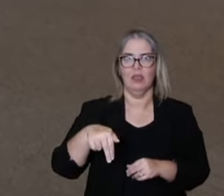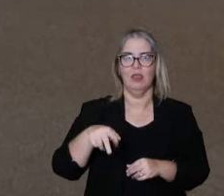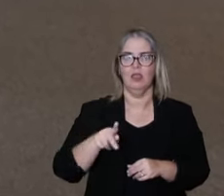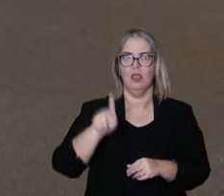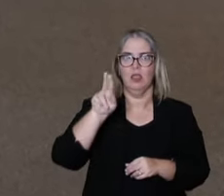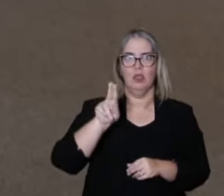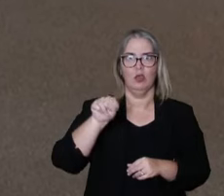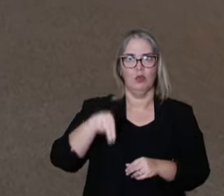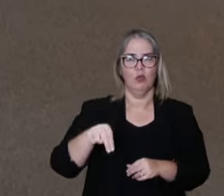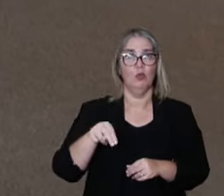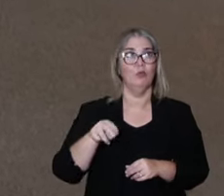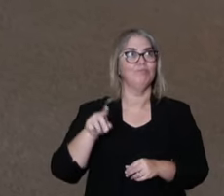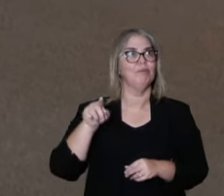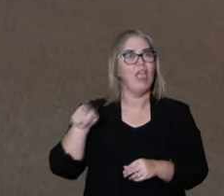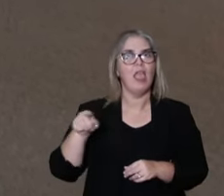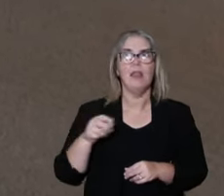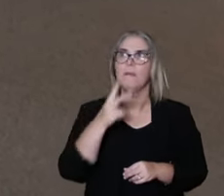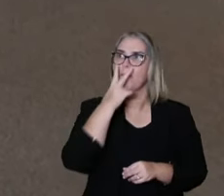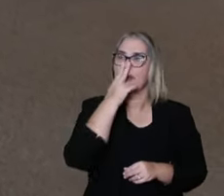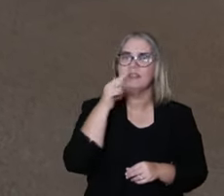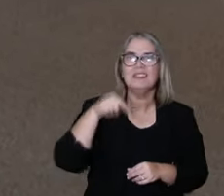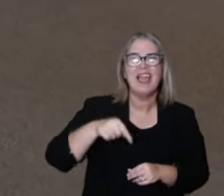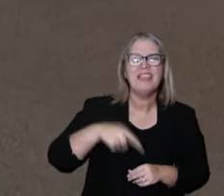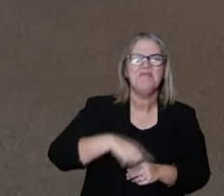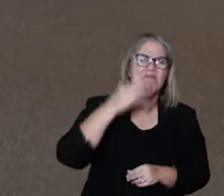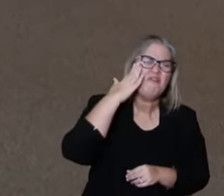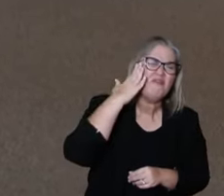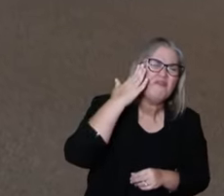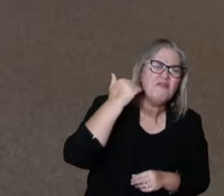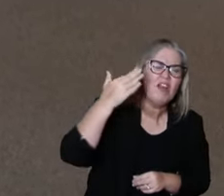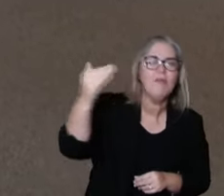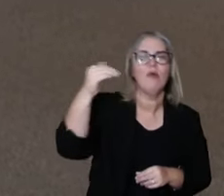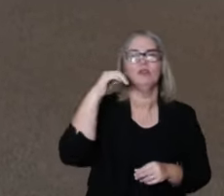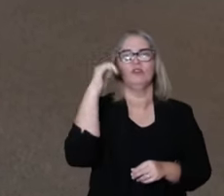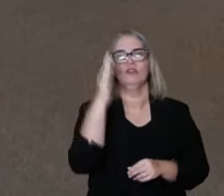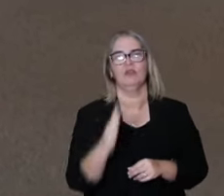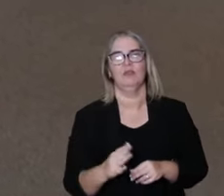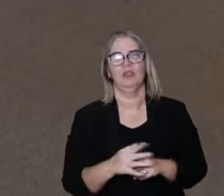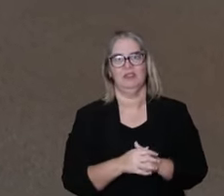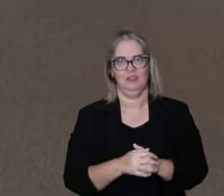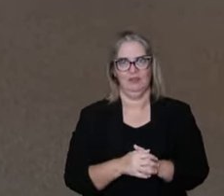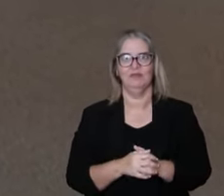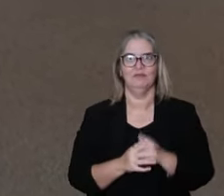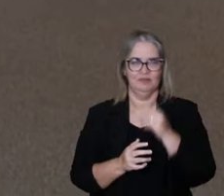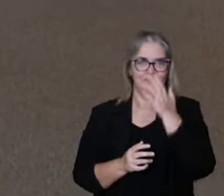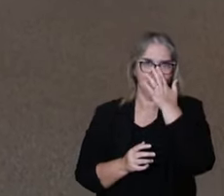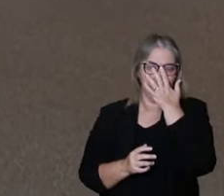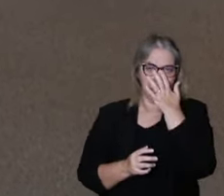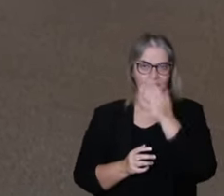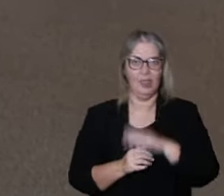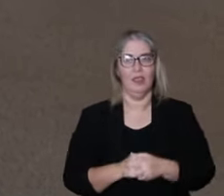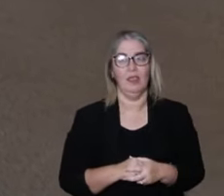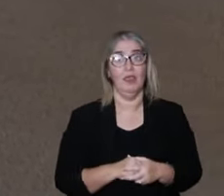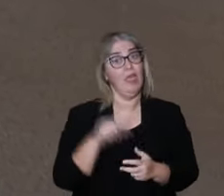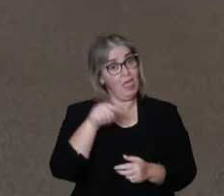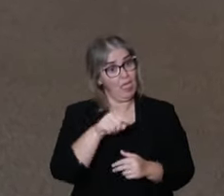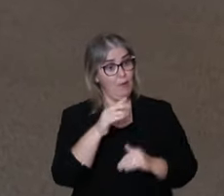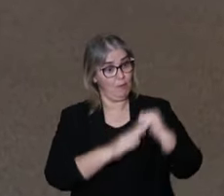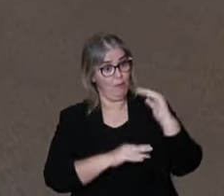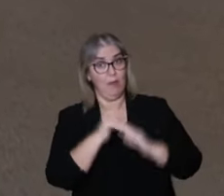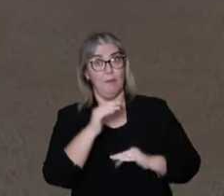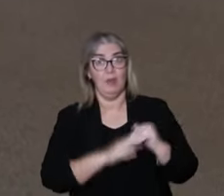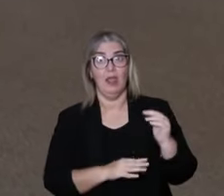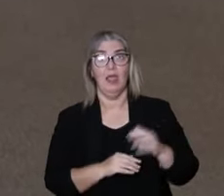It's very curious. Bruno is going to remember that once we were talking about it. And he said, no, I don't know who